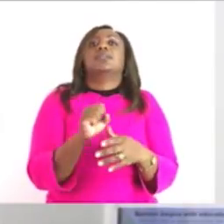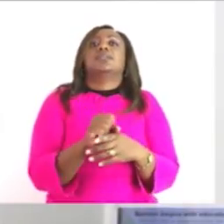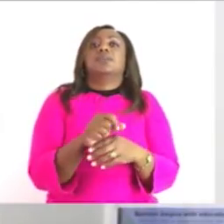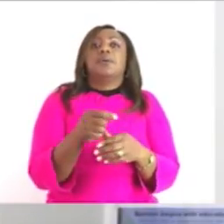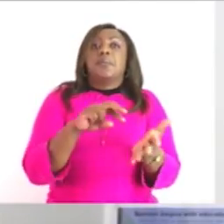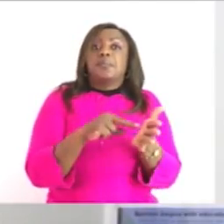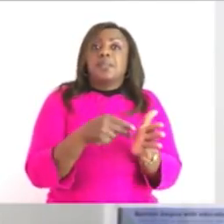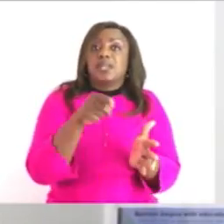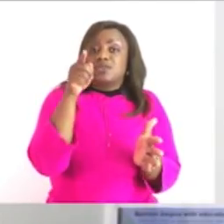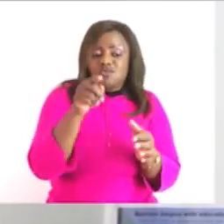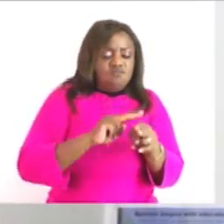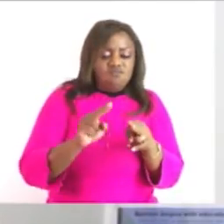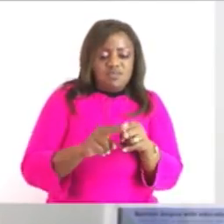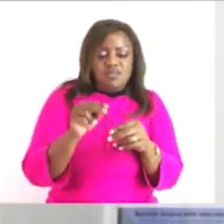means